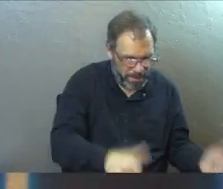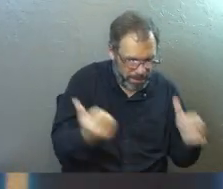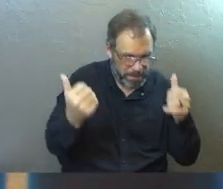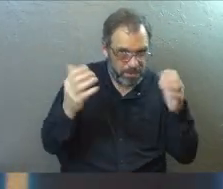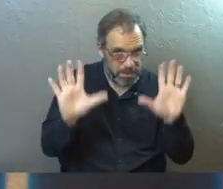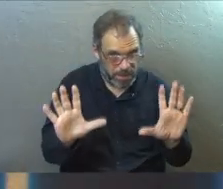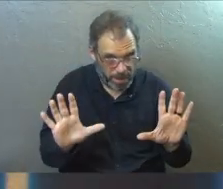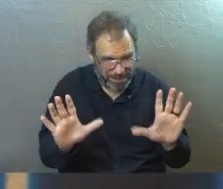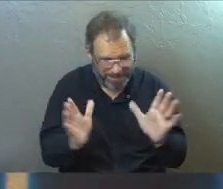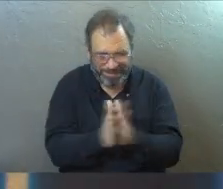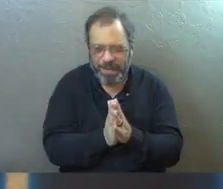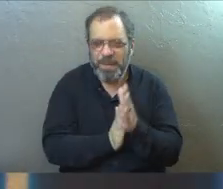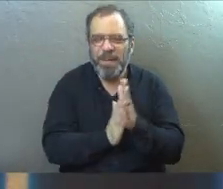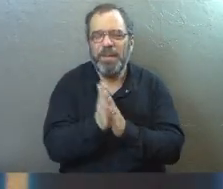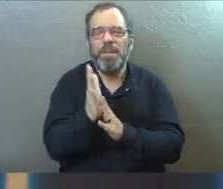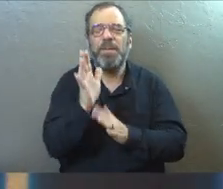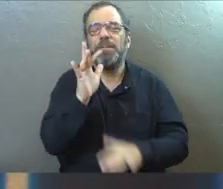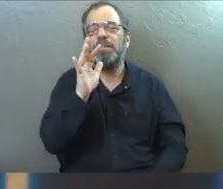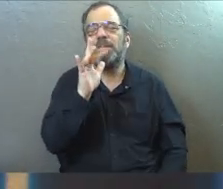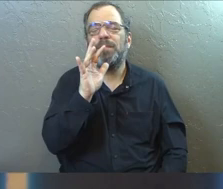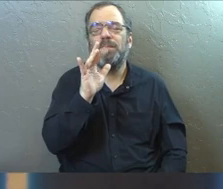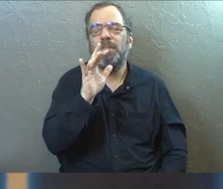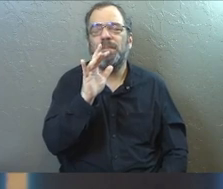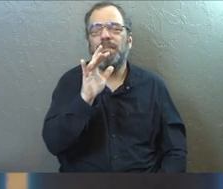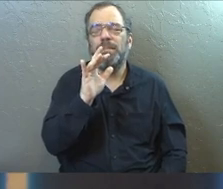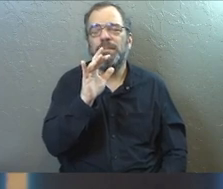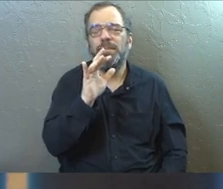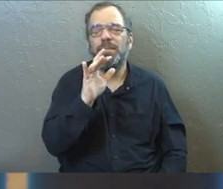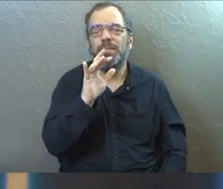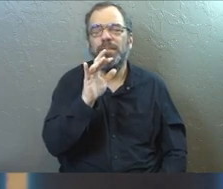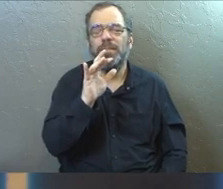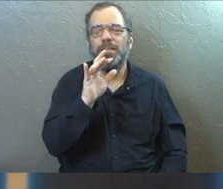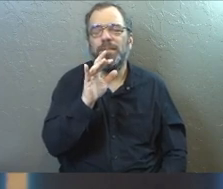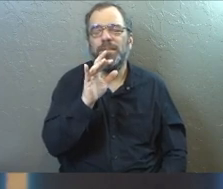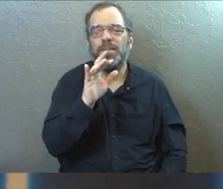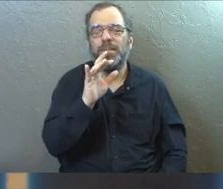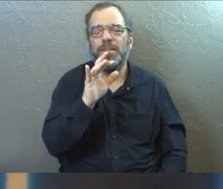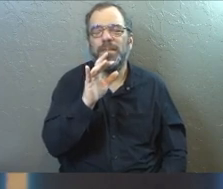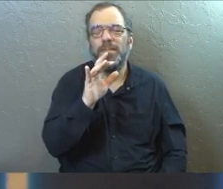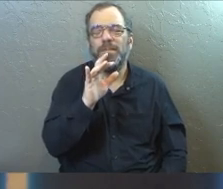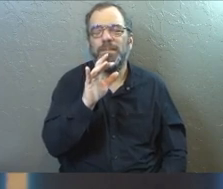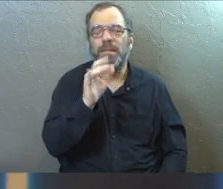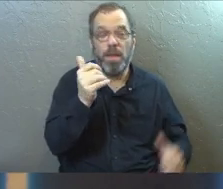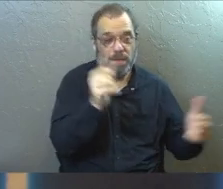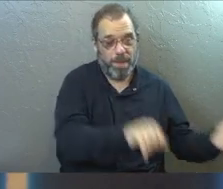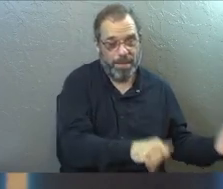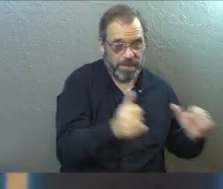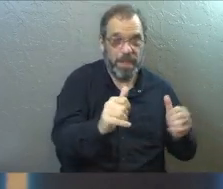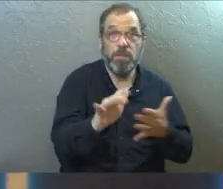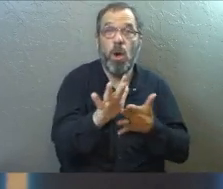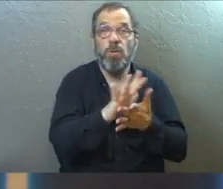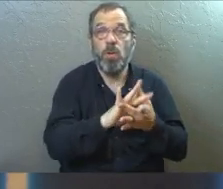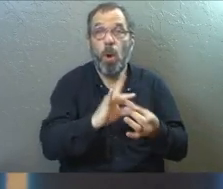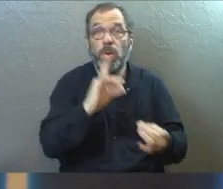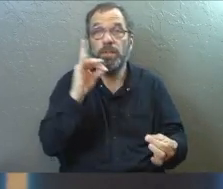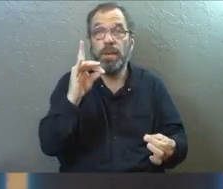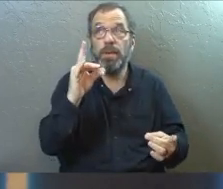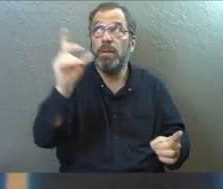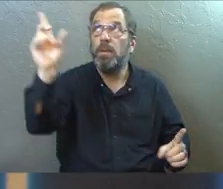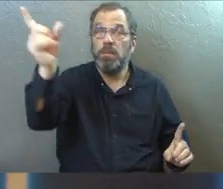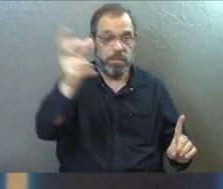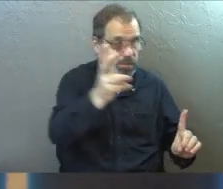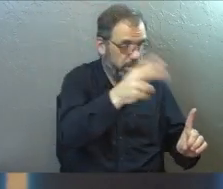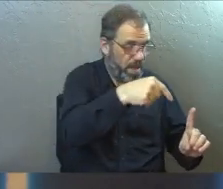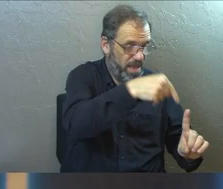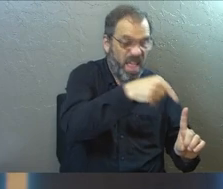in the end of it, the Holy Spirit snatches Philip away.